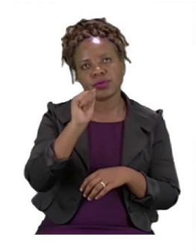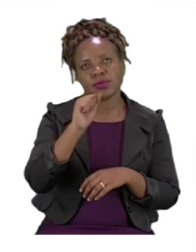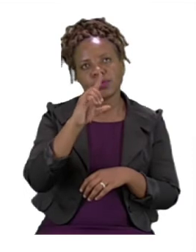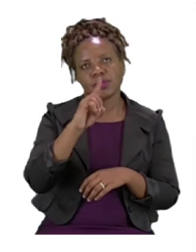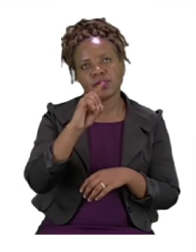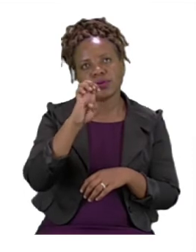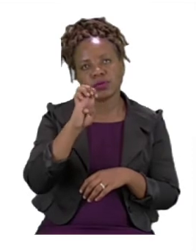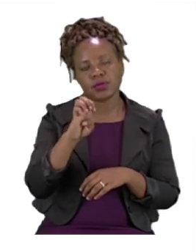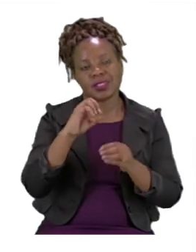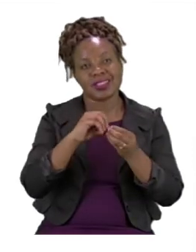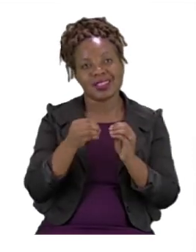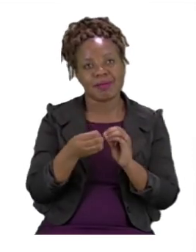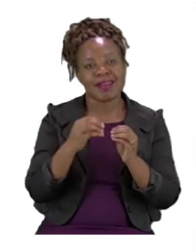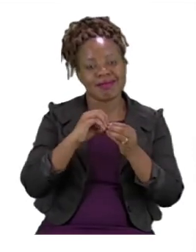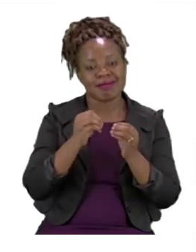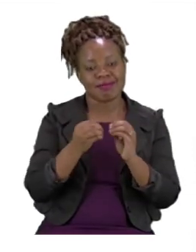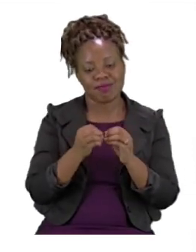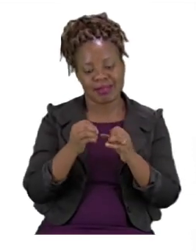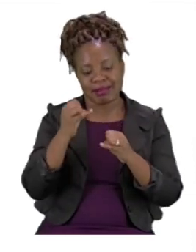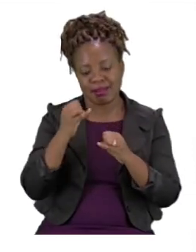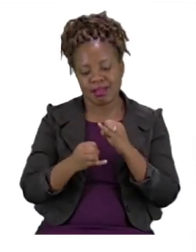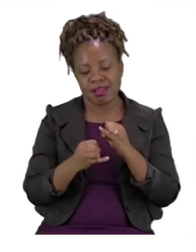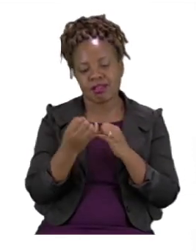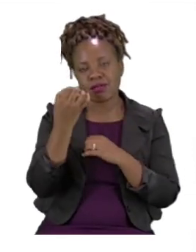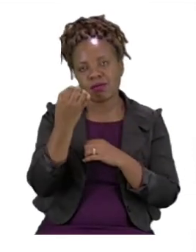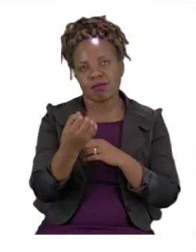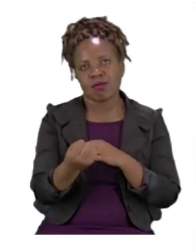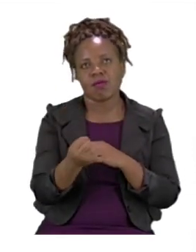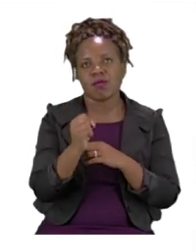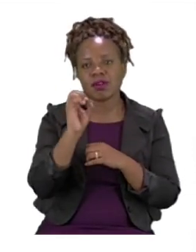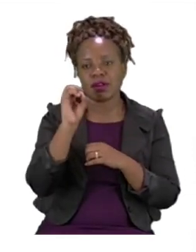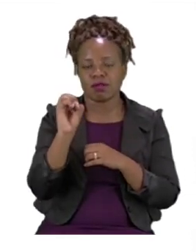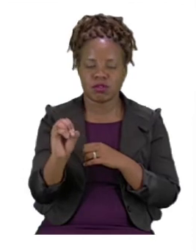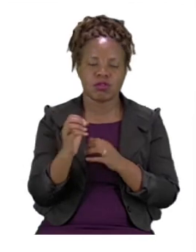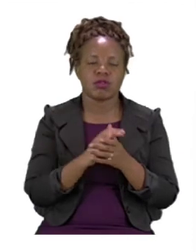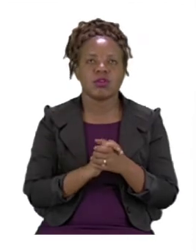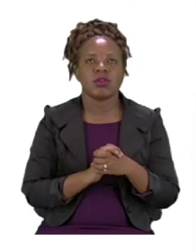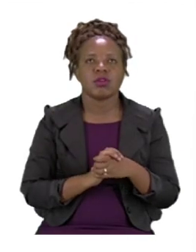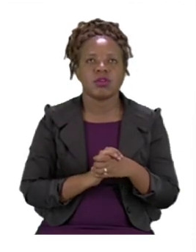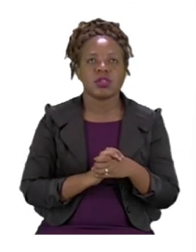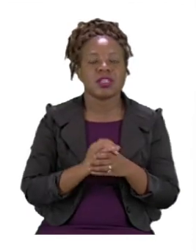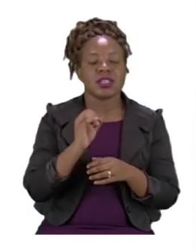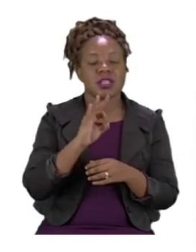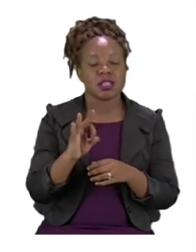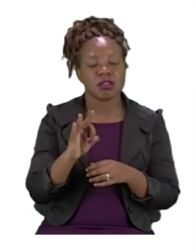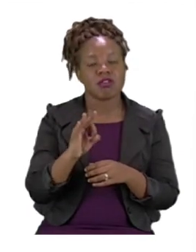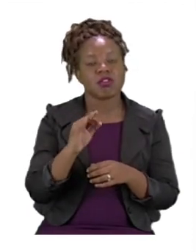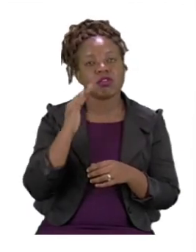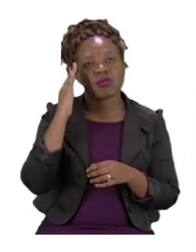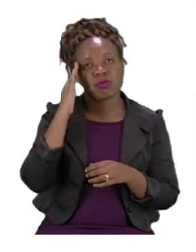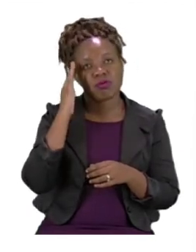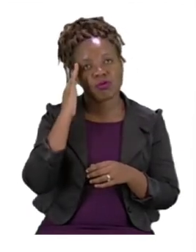with zero. So every time you see decade numbers, you know that we are actually counting in